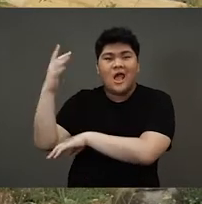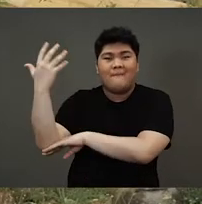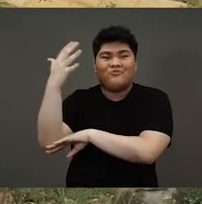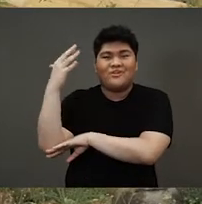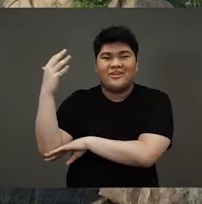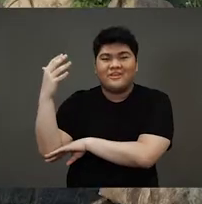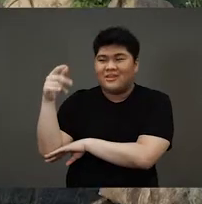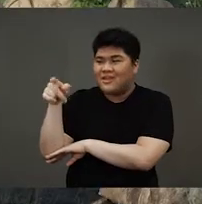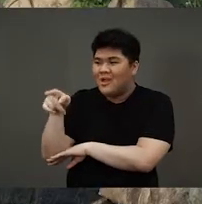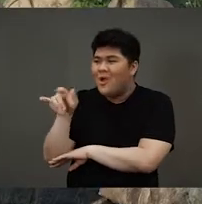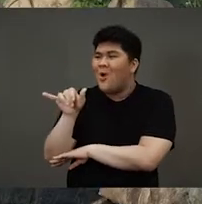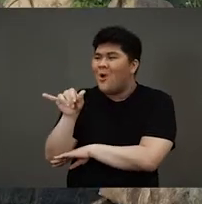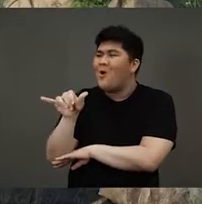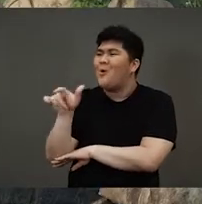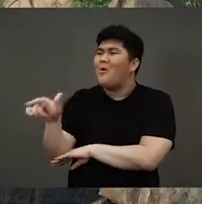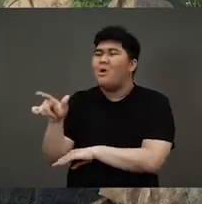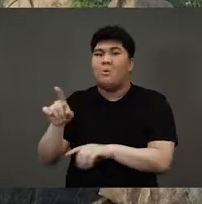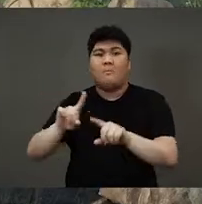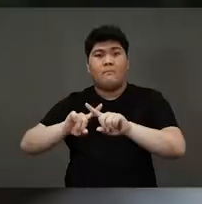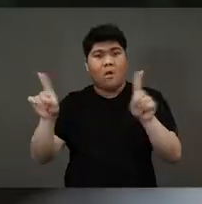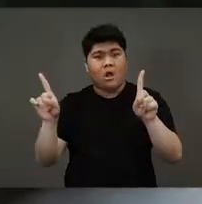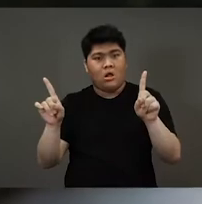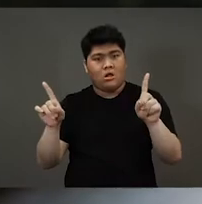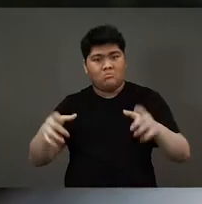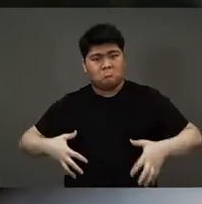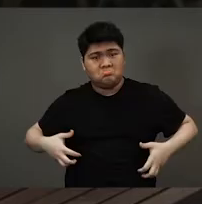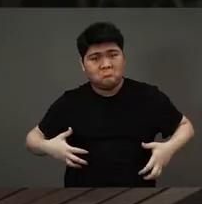cluster of palms. They were banana palms.